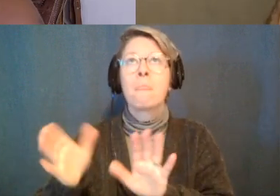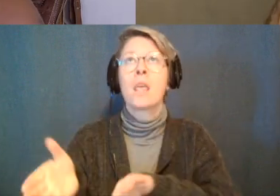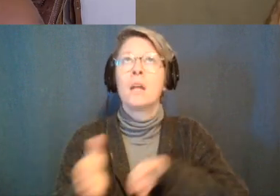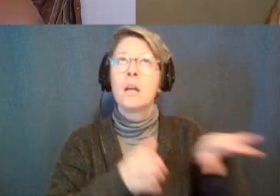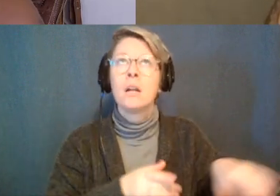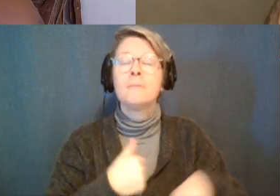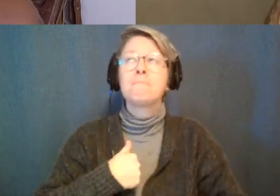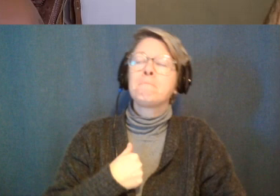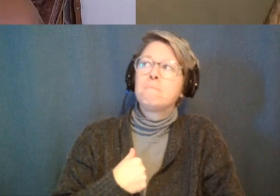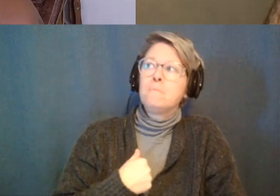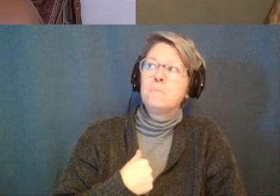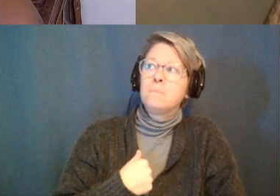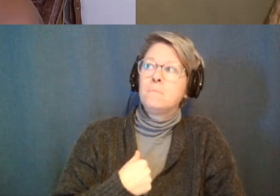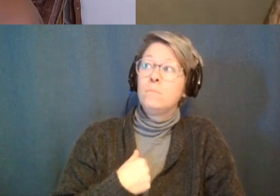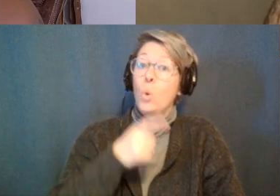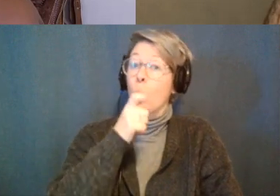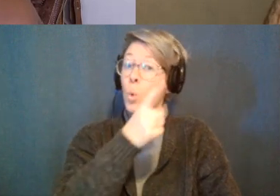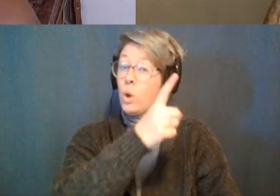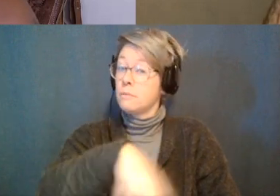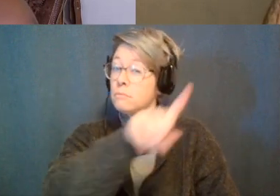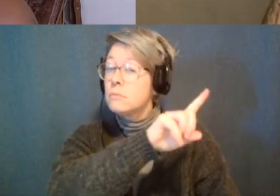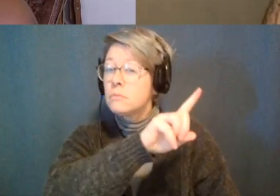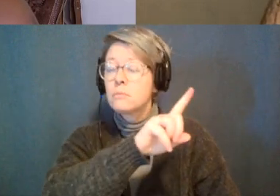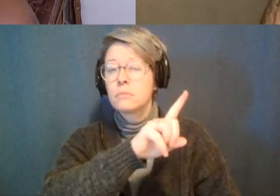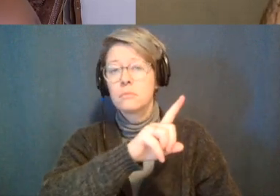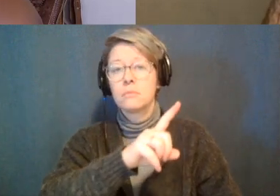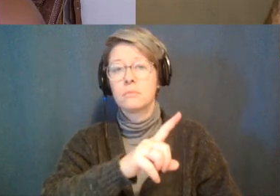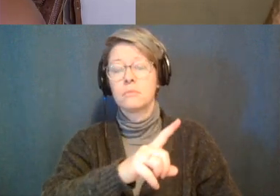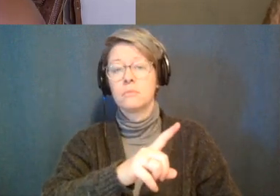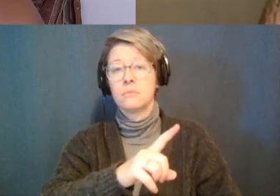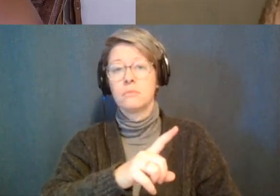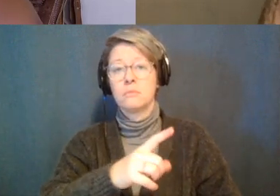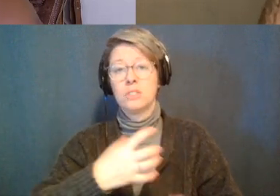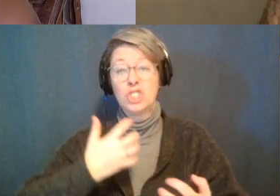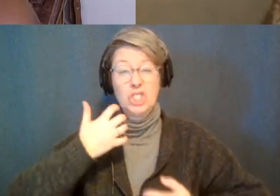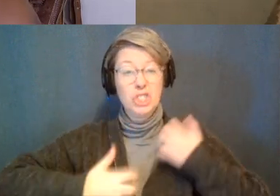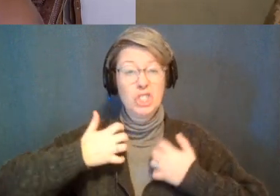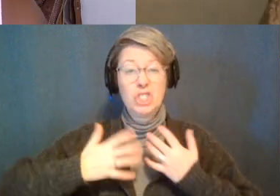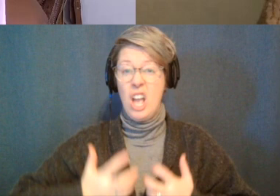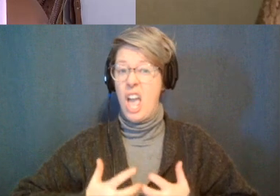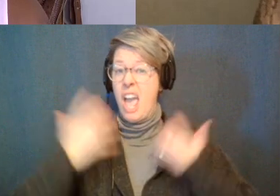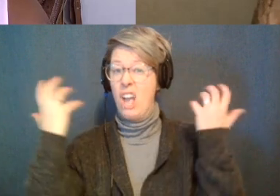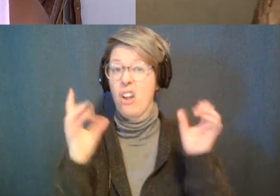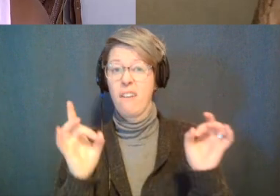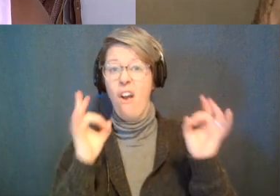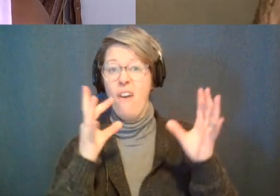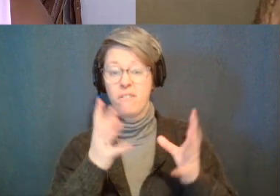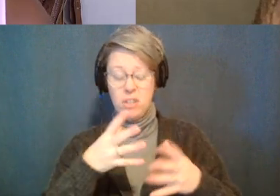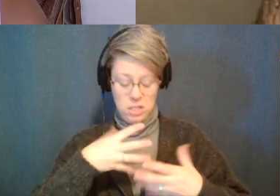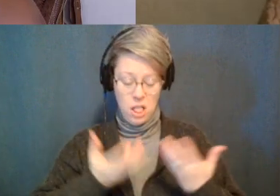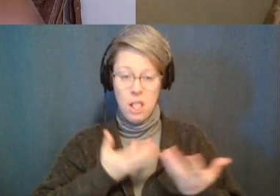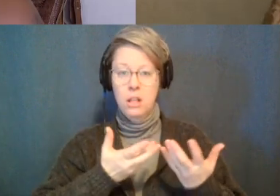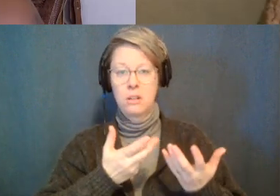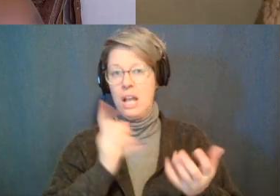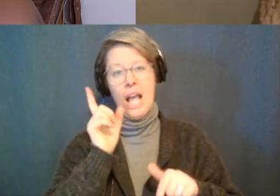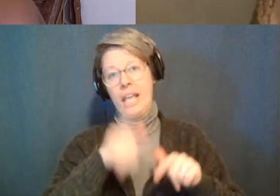um who are getting triggered i'll speak into people in our experience and let's say who the experience comes